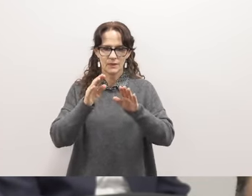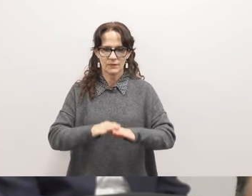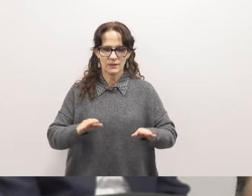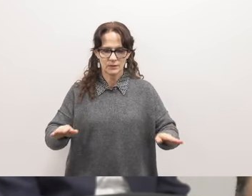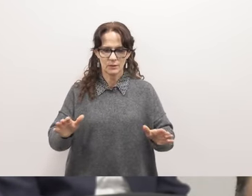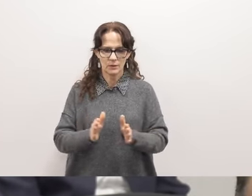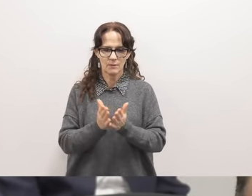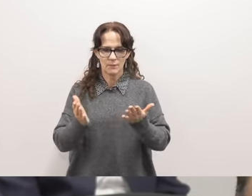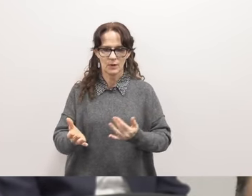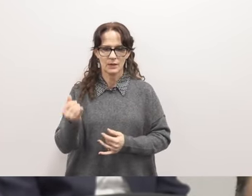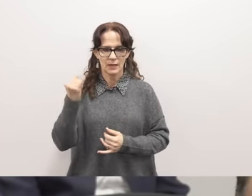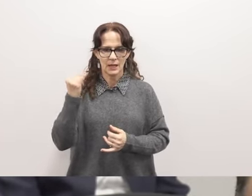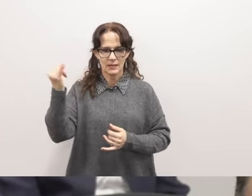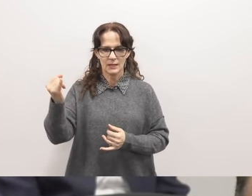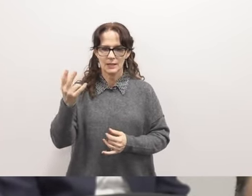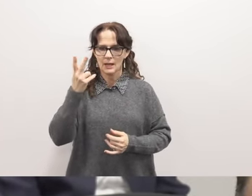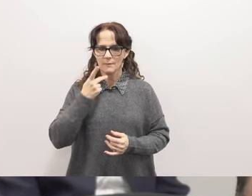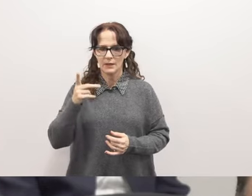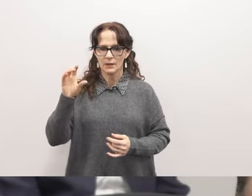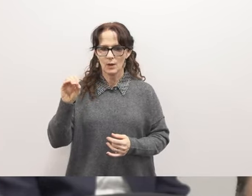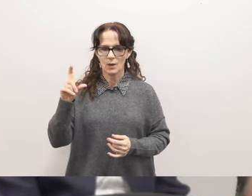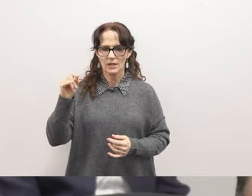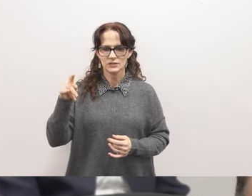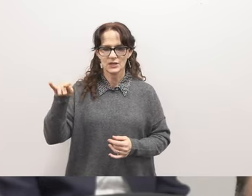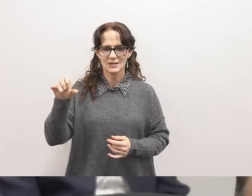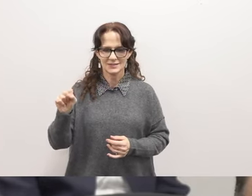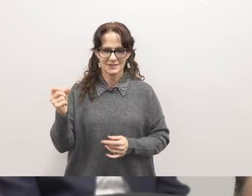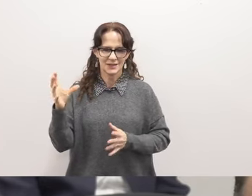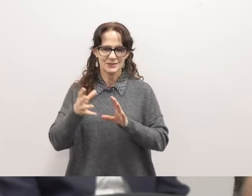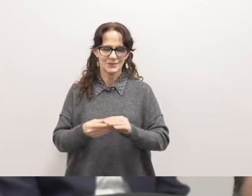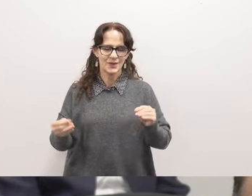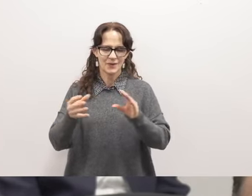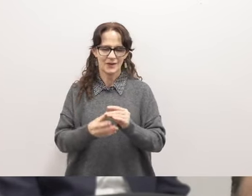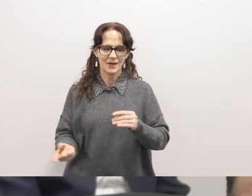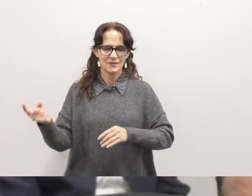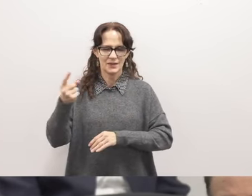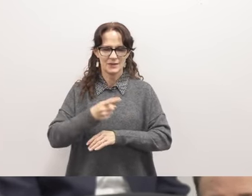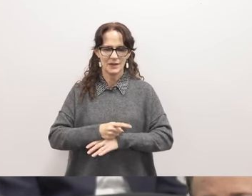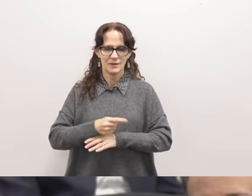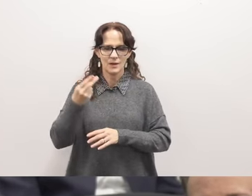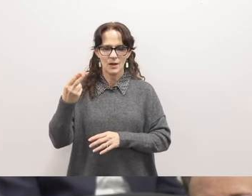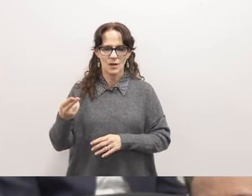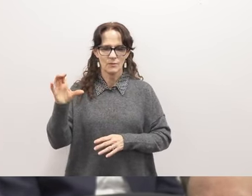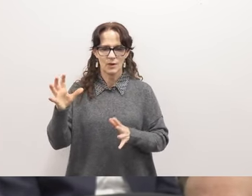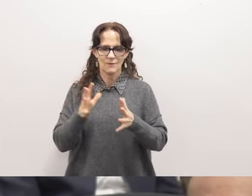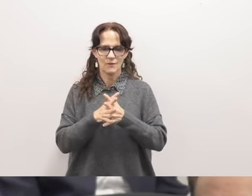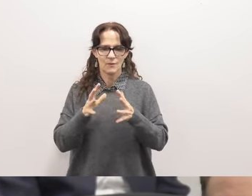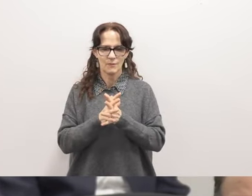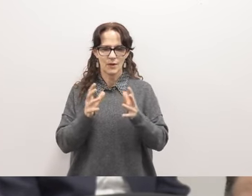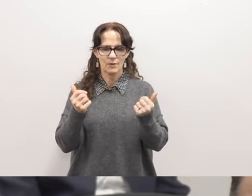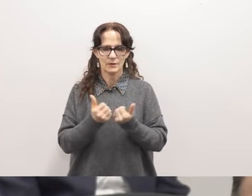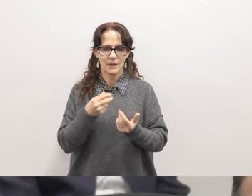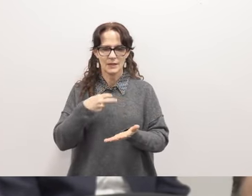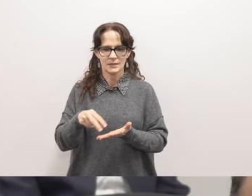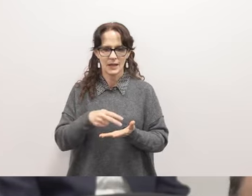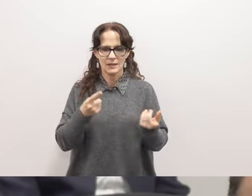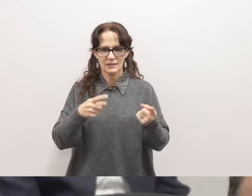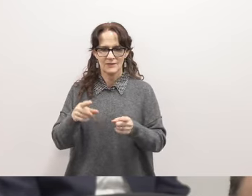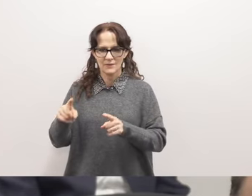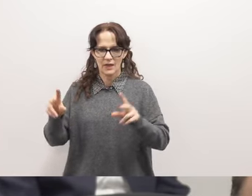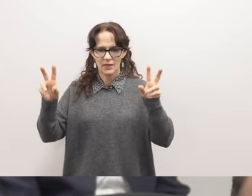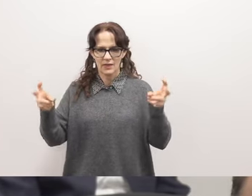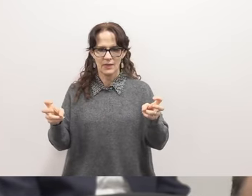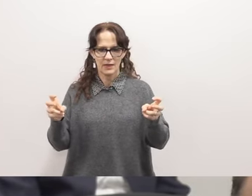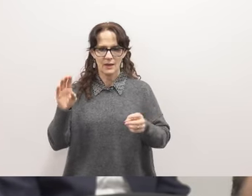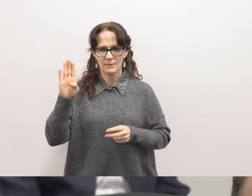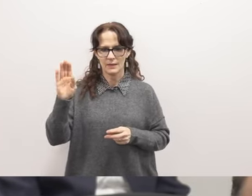book idea pinkalicious was the story of the day along with our homecoming football game and dance event theme of